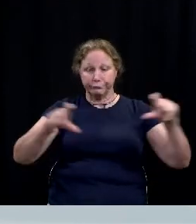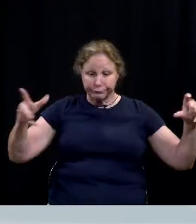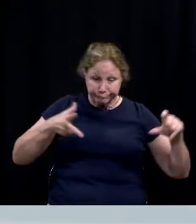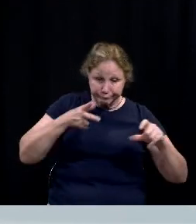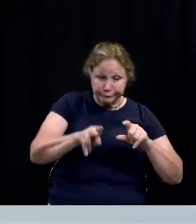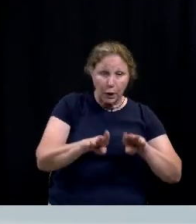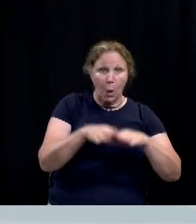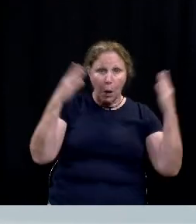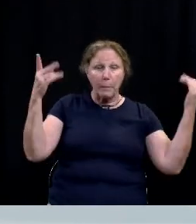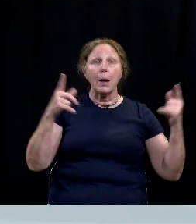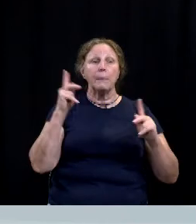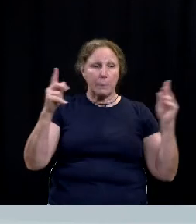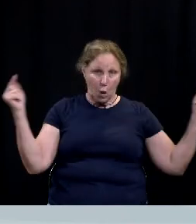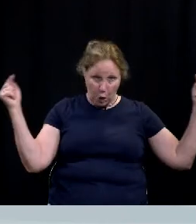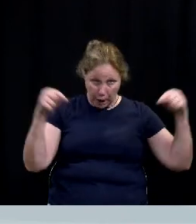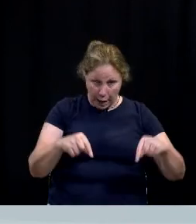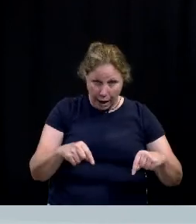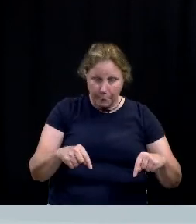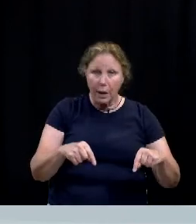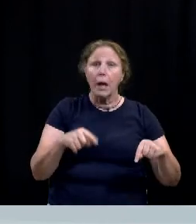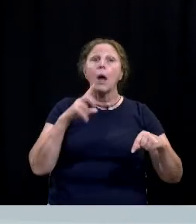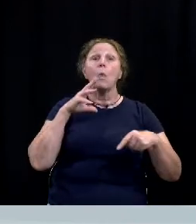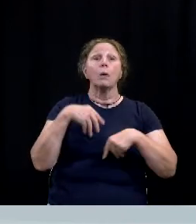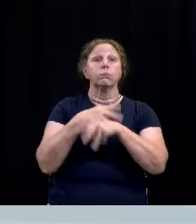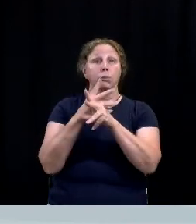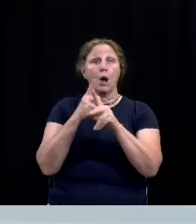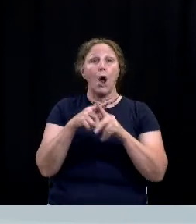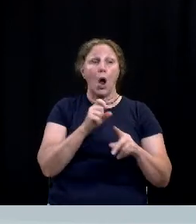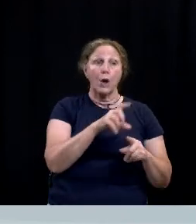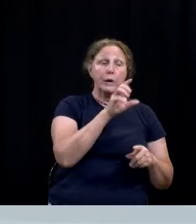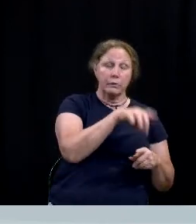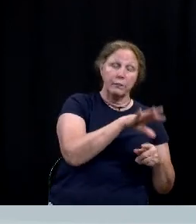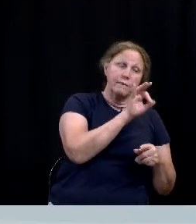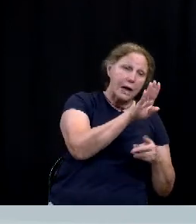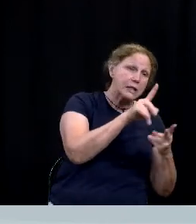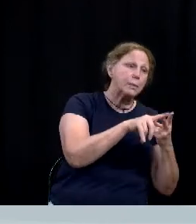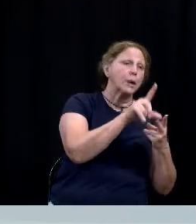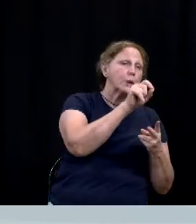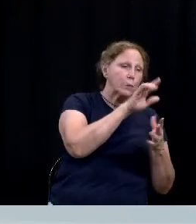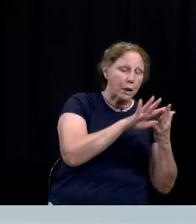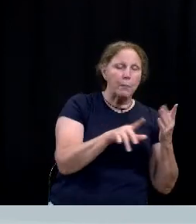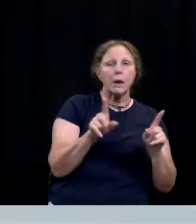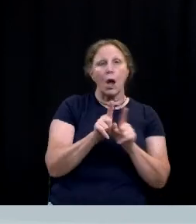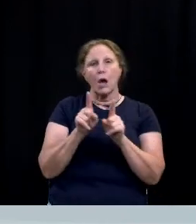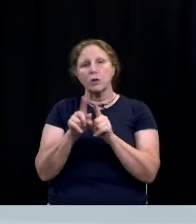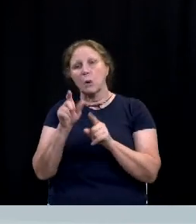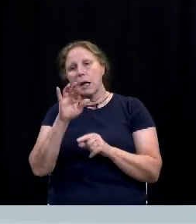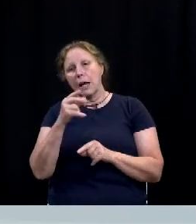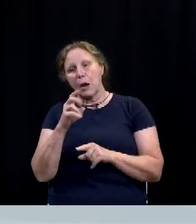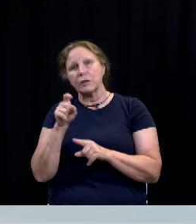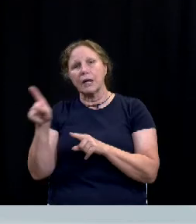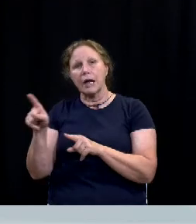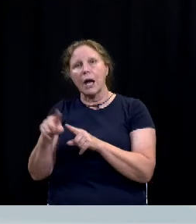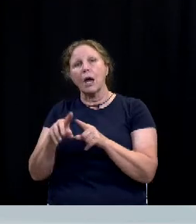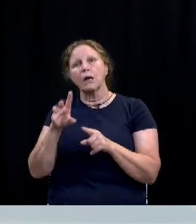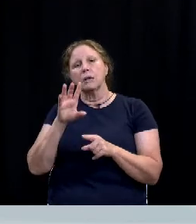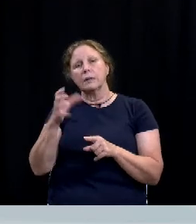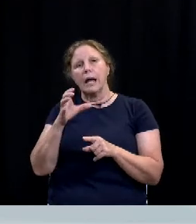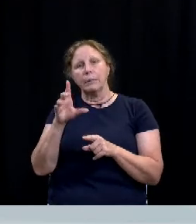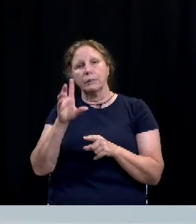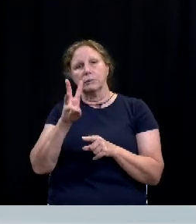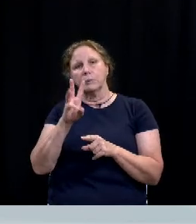council members and this will be aired not only on our social media accounts but a big collaboration with larry holsey and his crew at the cable channel